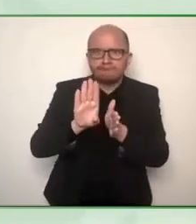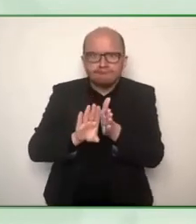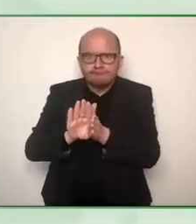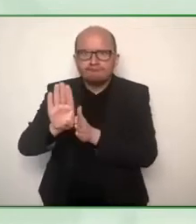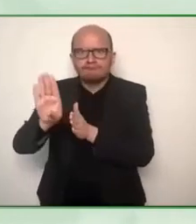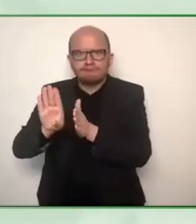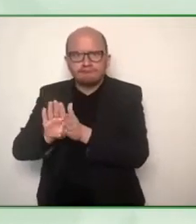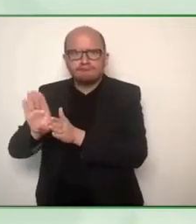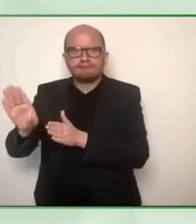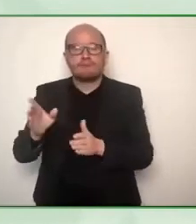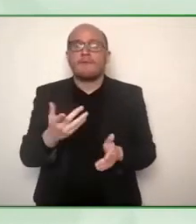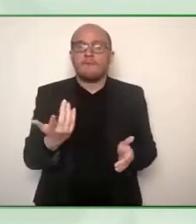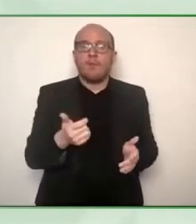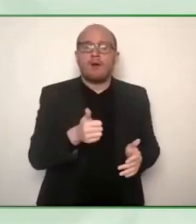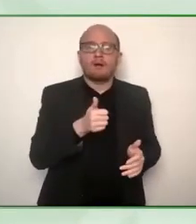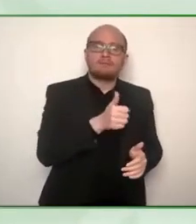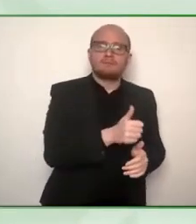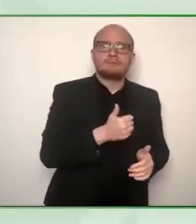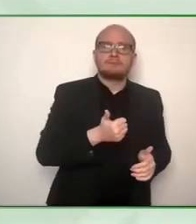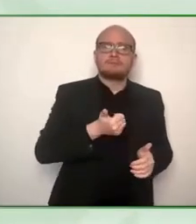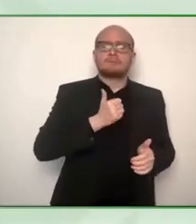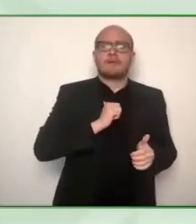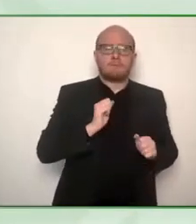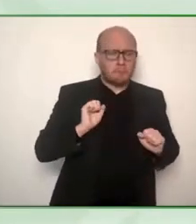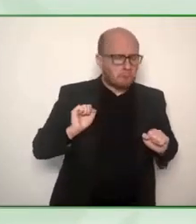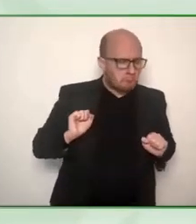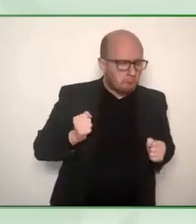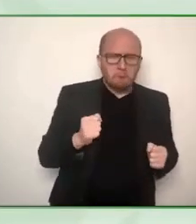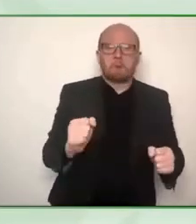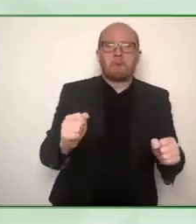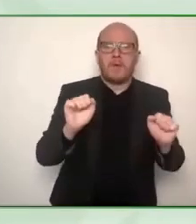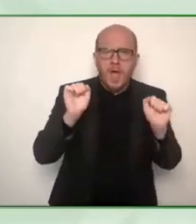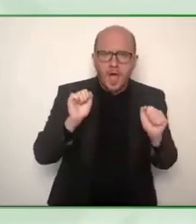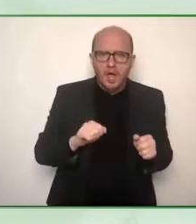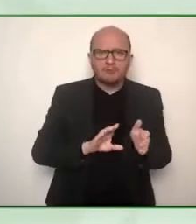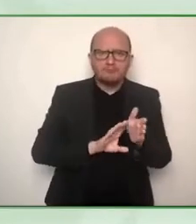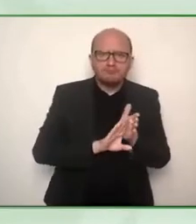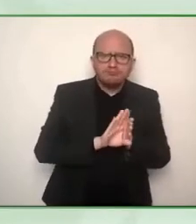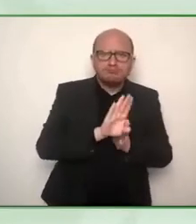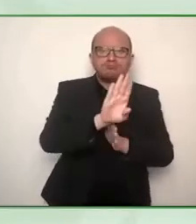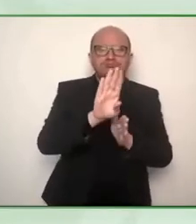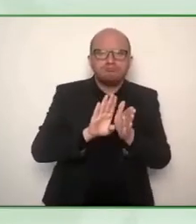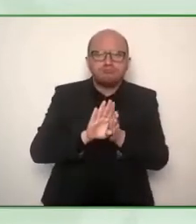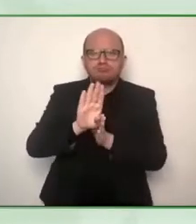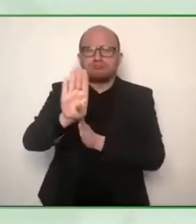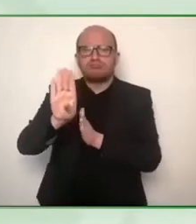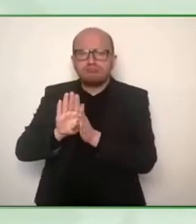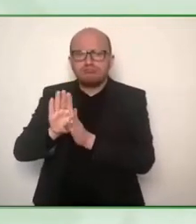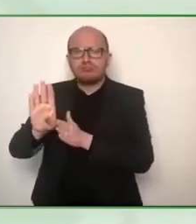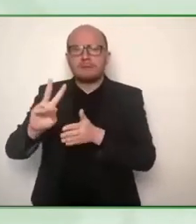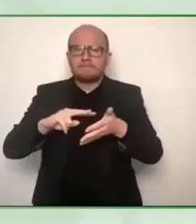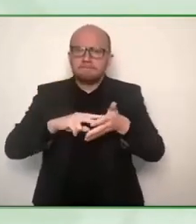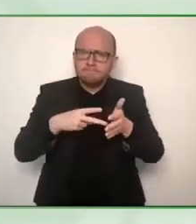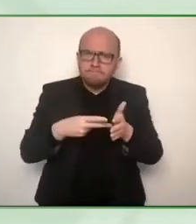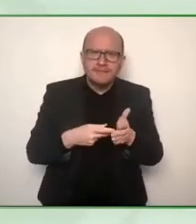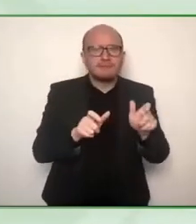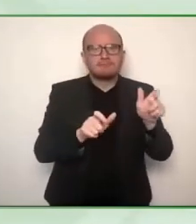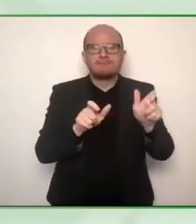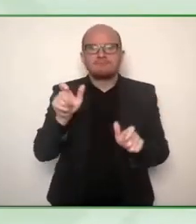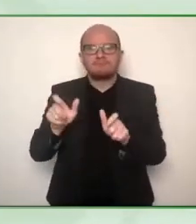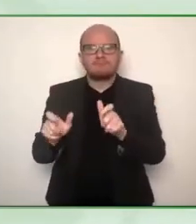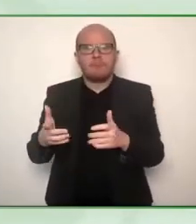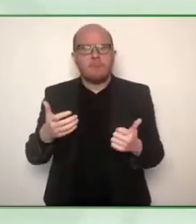themselves so the disability movement and so many other movements can be led by talented people with disabilities. Great,